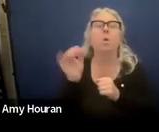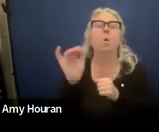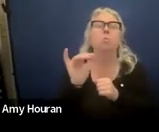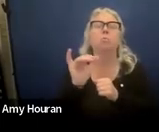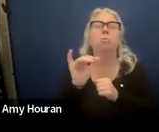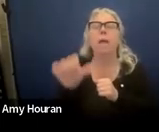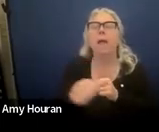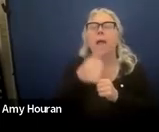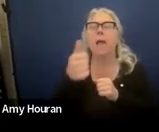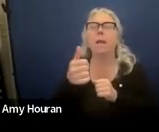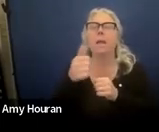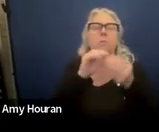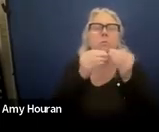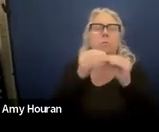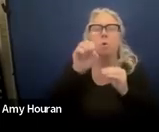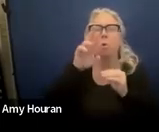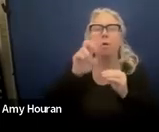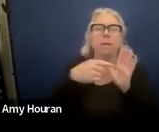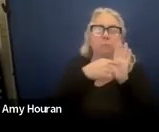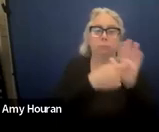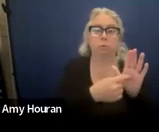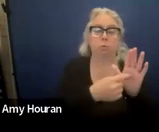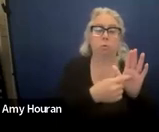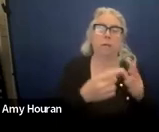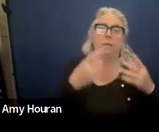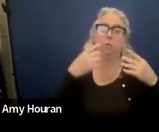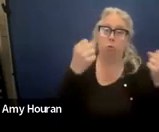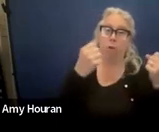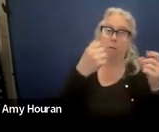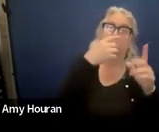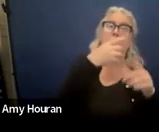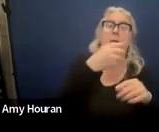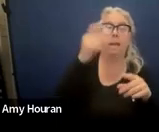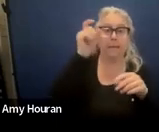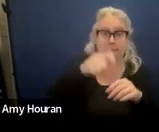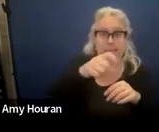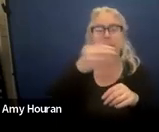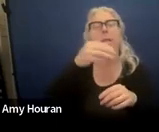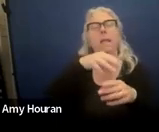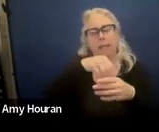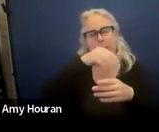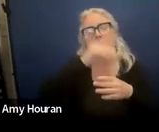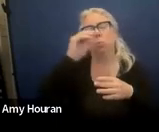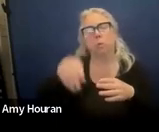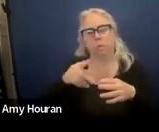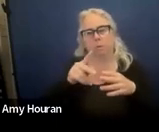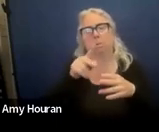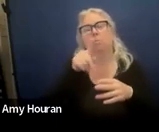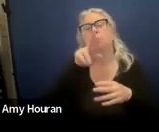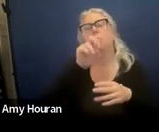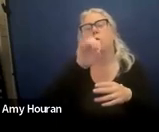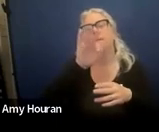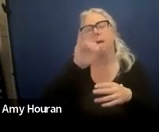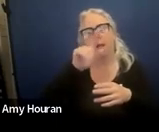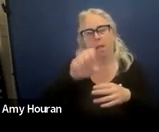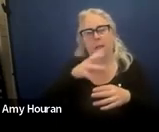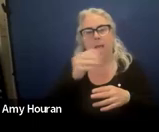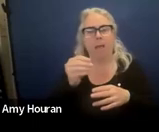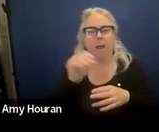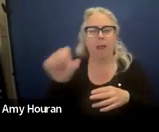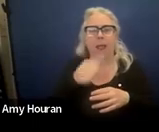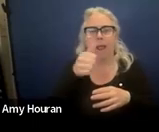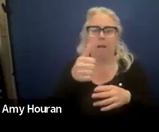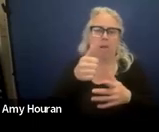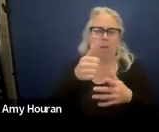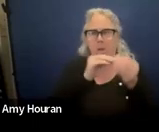scores that highlight the strengths or the needs in the student profile and also maintaining any scores that support eligibility so